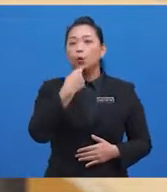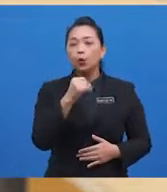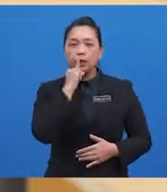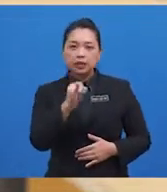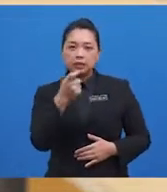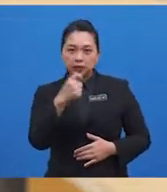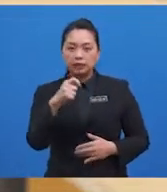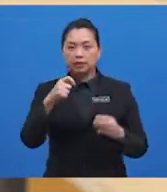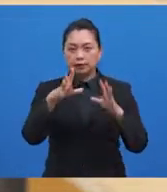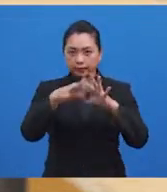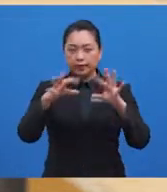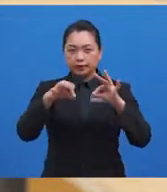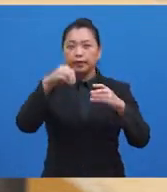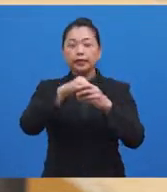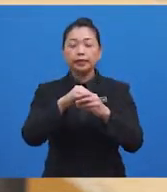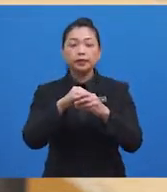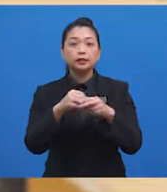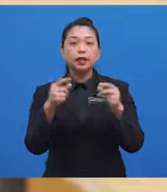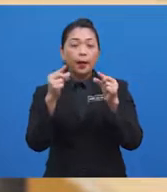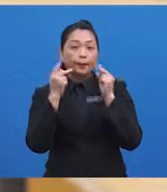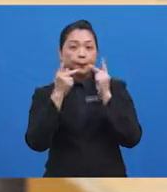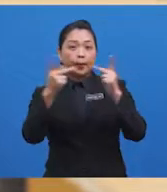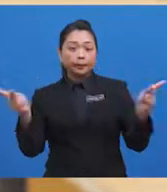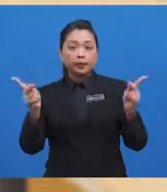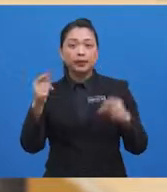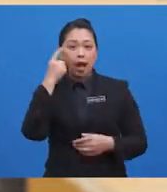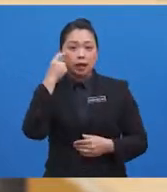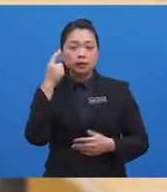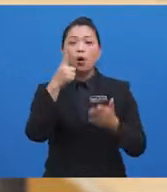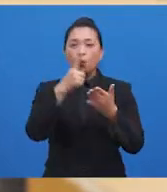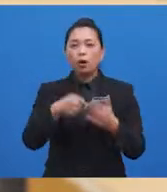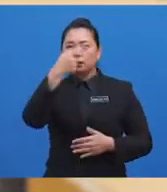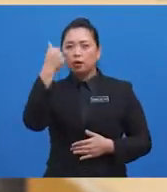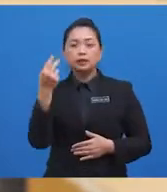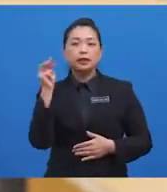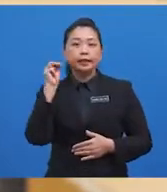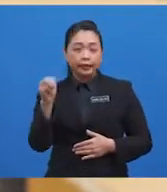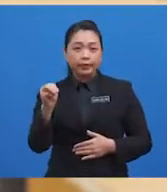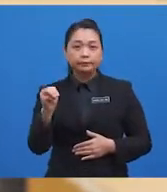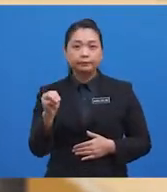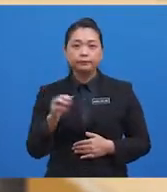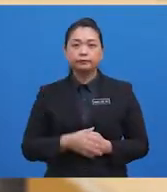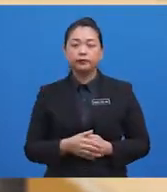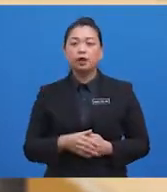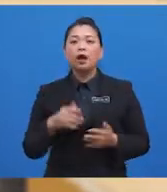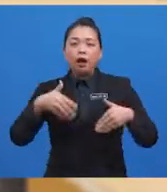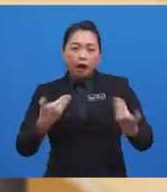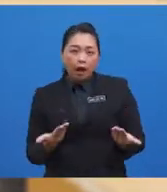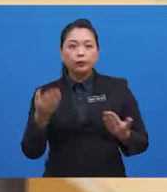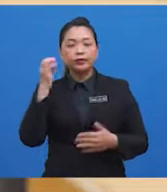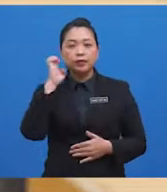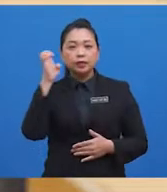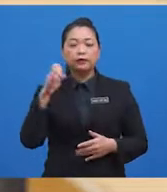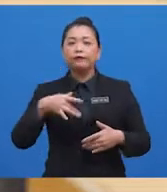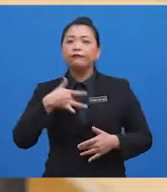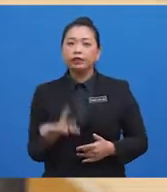the narrator in the public eye? What caused him to descend into addiction? How does he feel about his grave